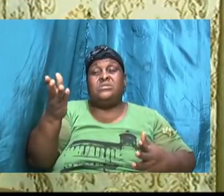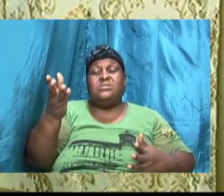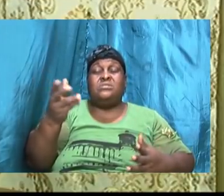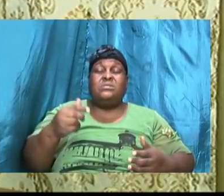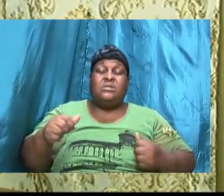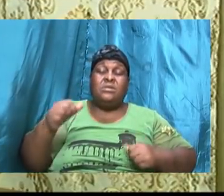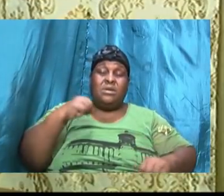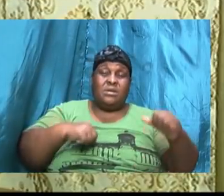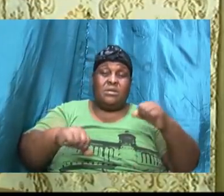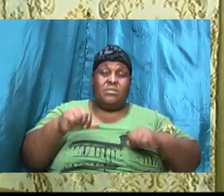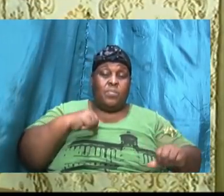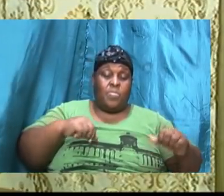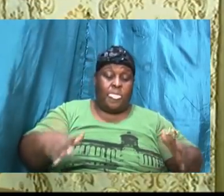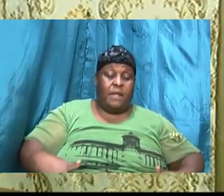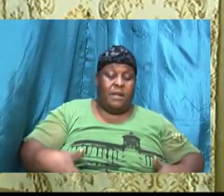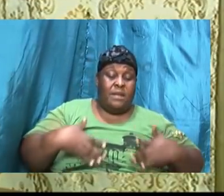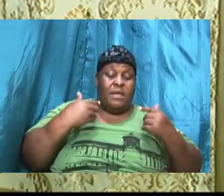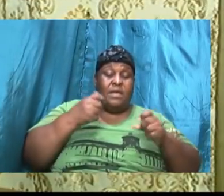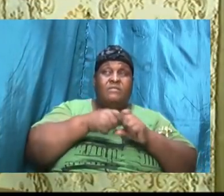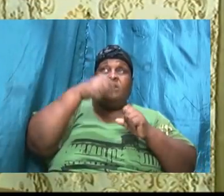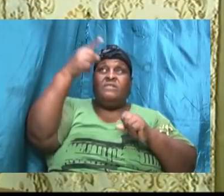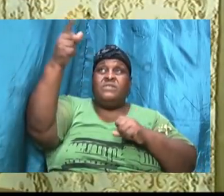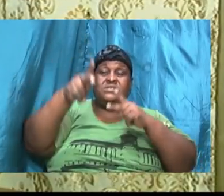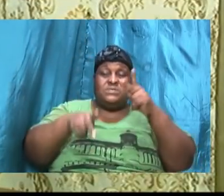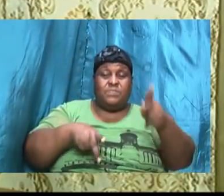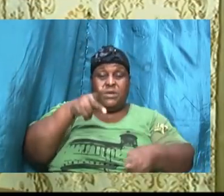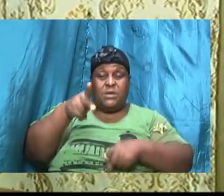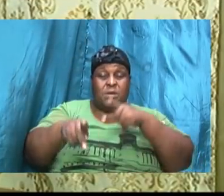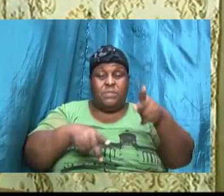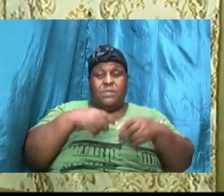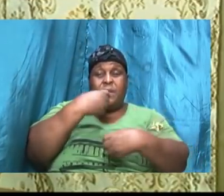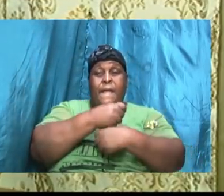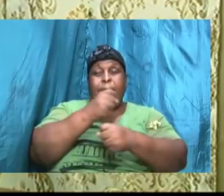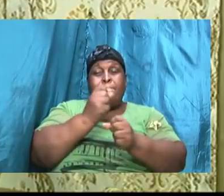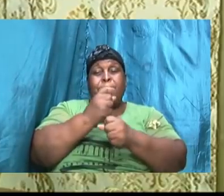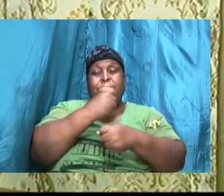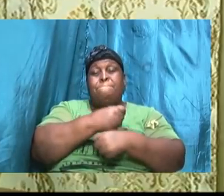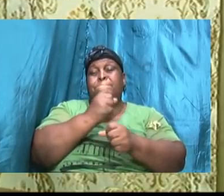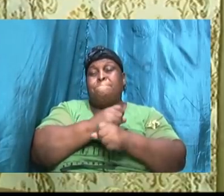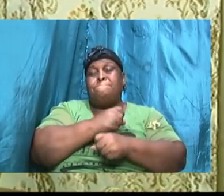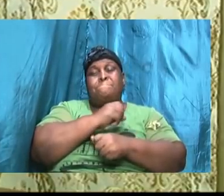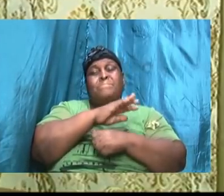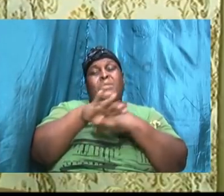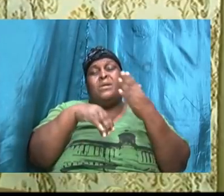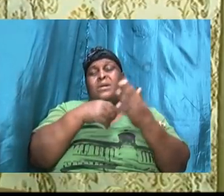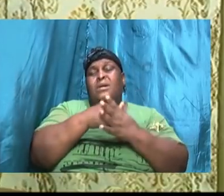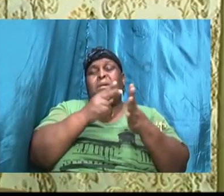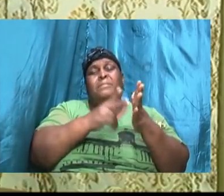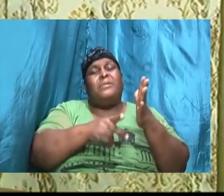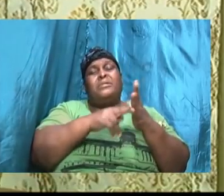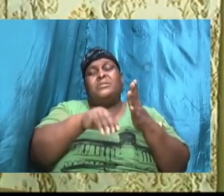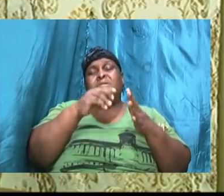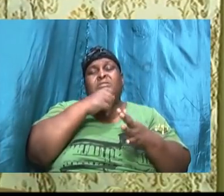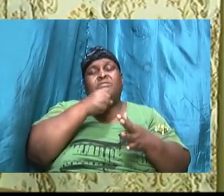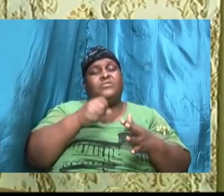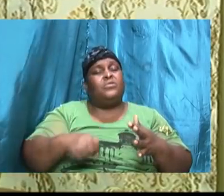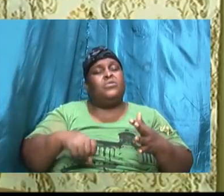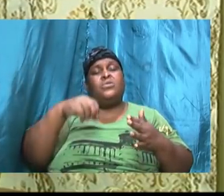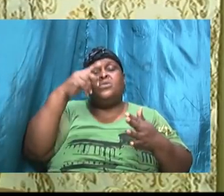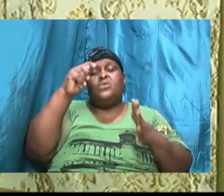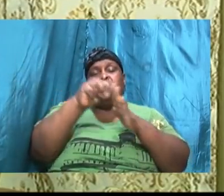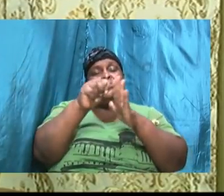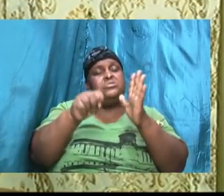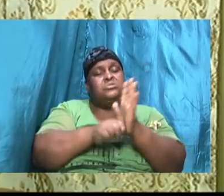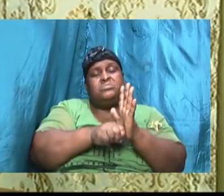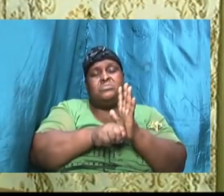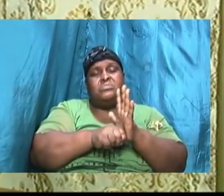and the life of his people is made in all parts of the old testament the impression created is